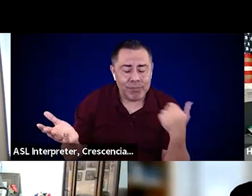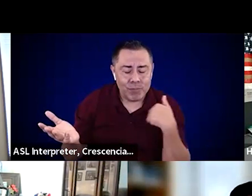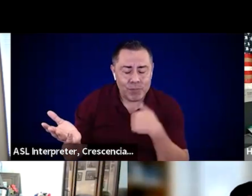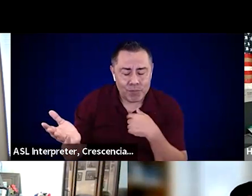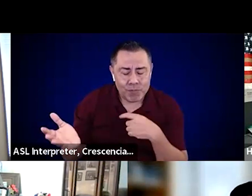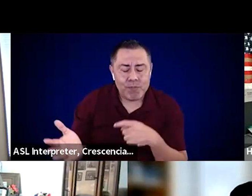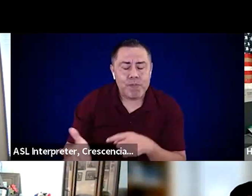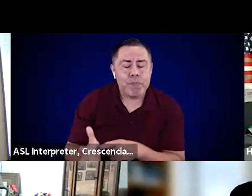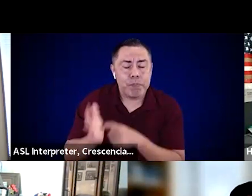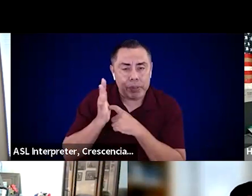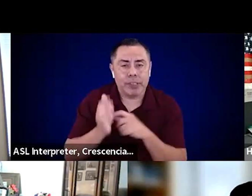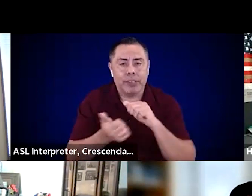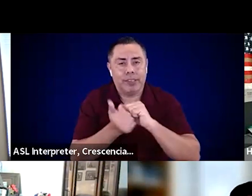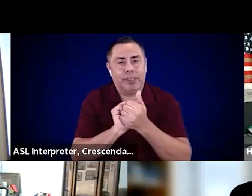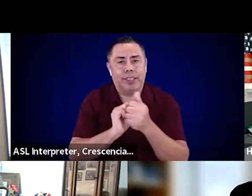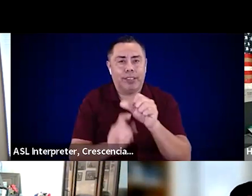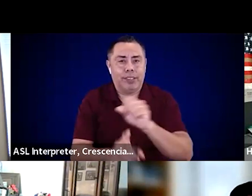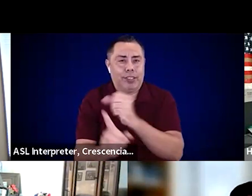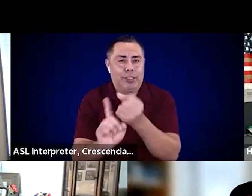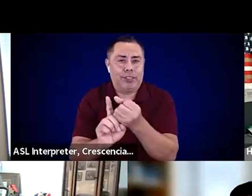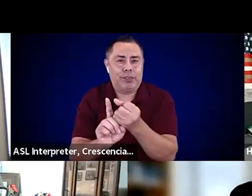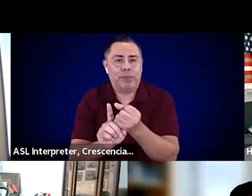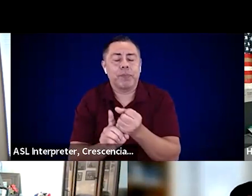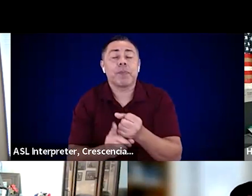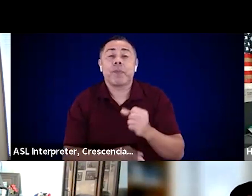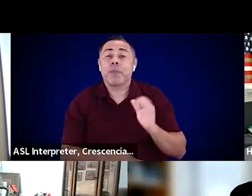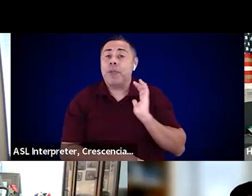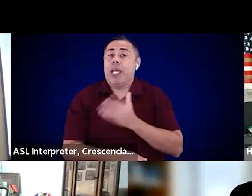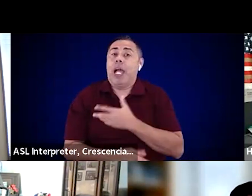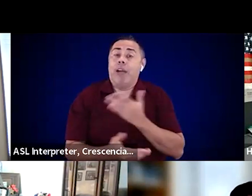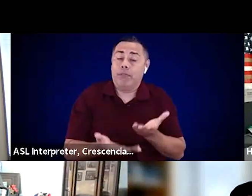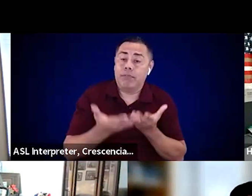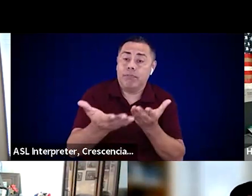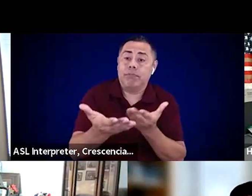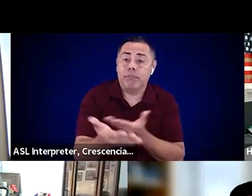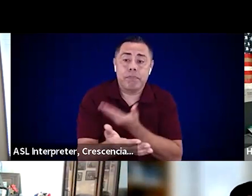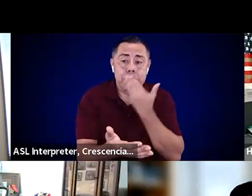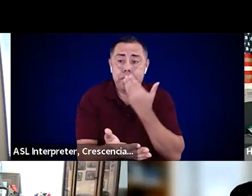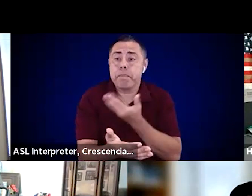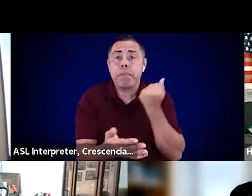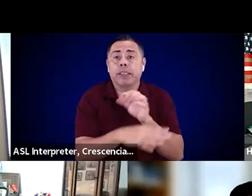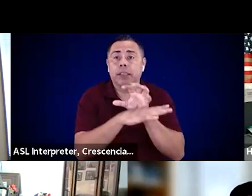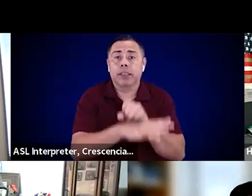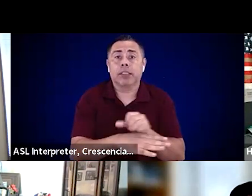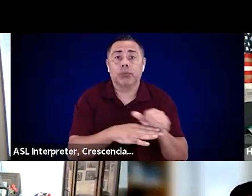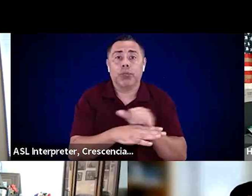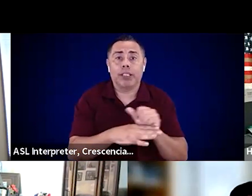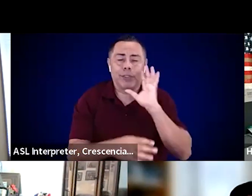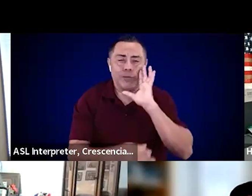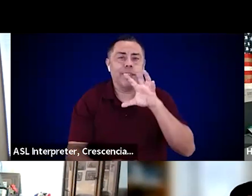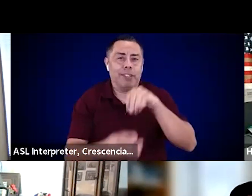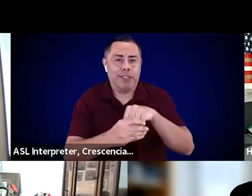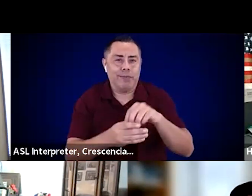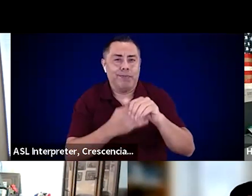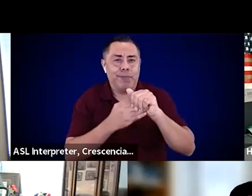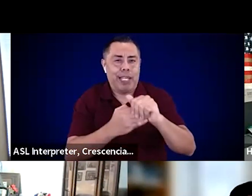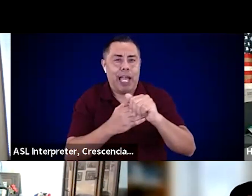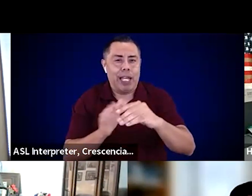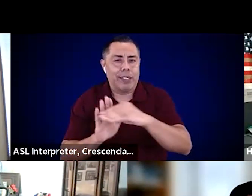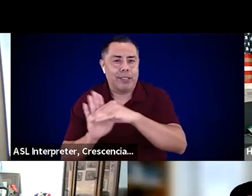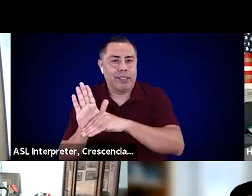So those are some of best practices that will be included in that guide. And we'll make sure it gets pushed out far and wide.